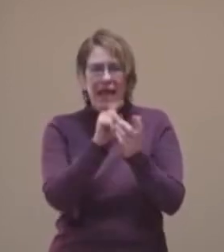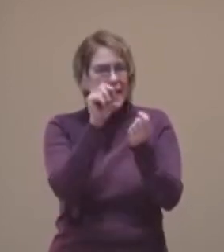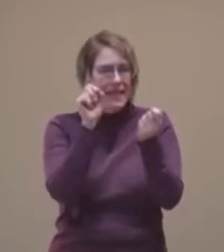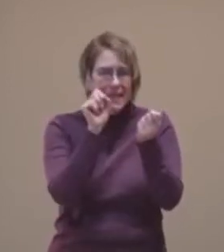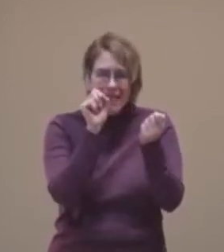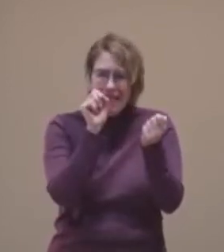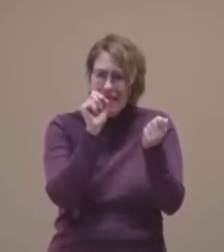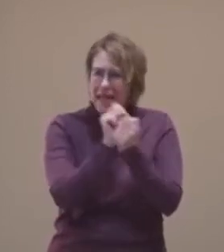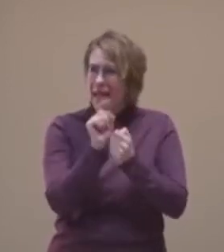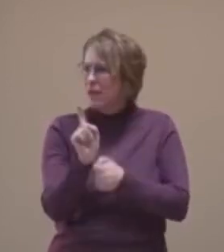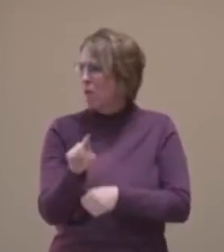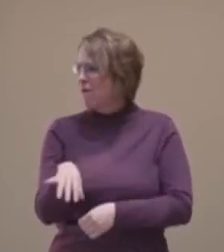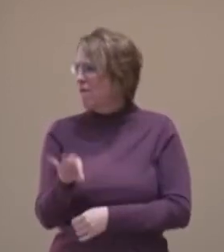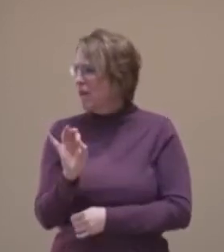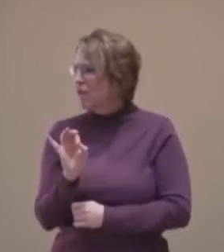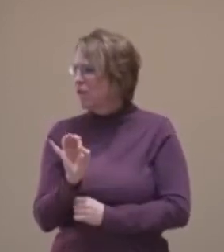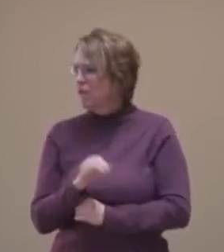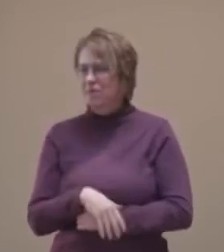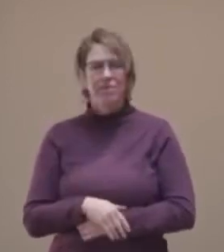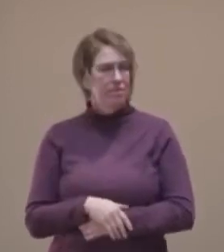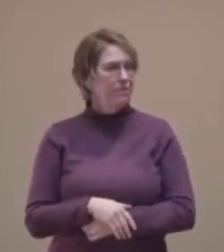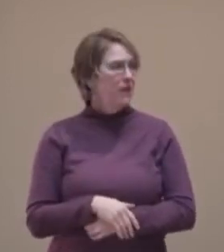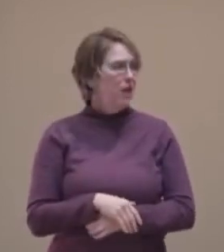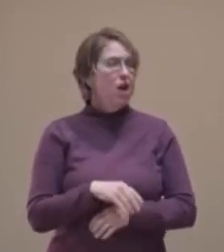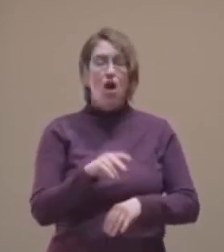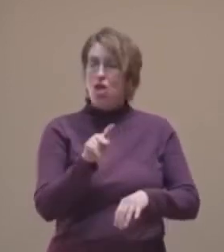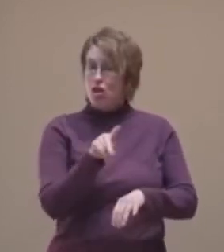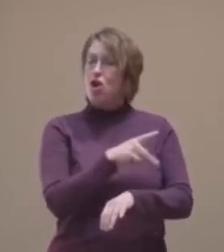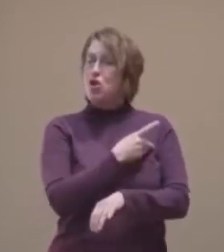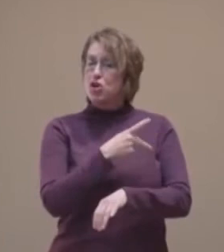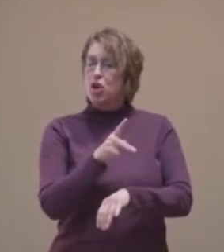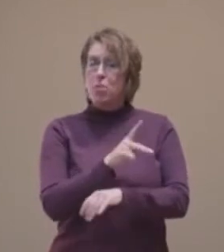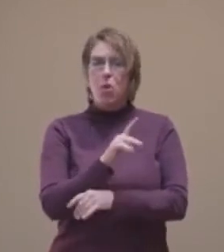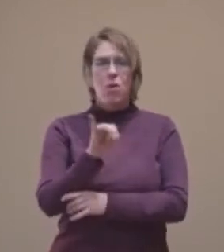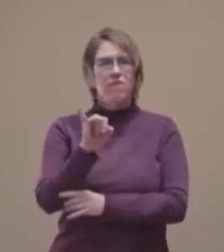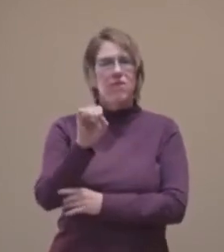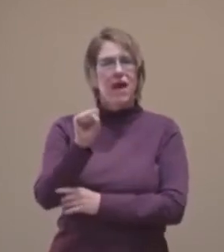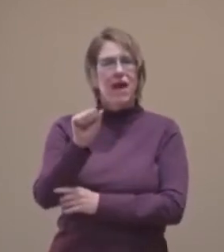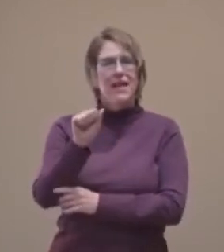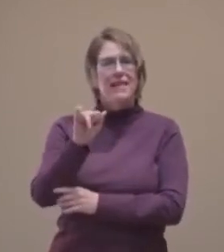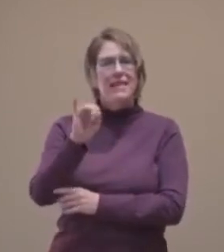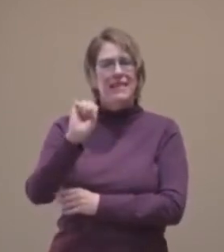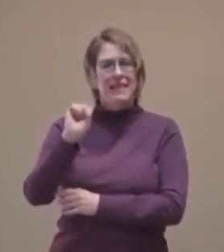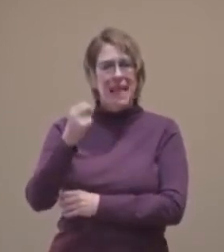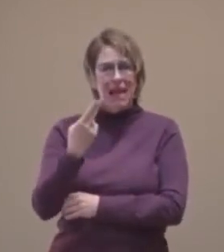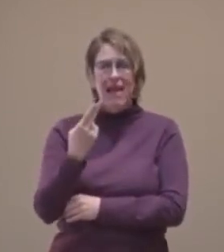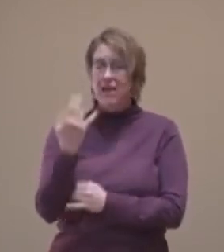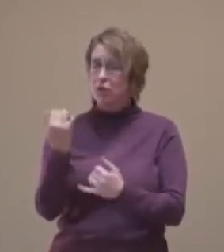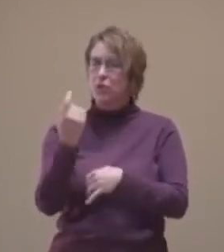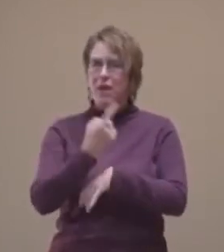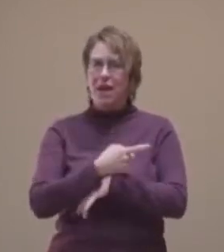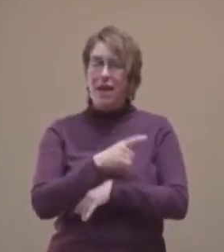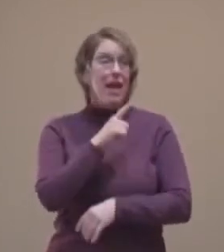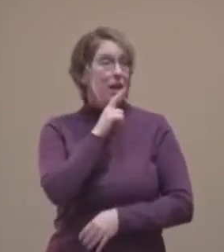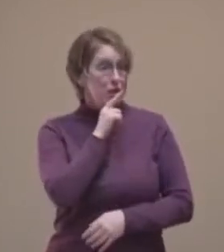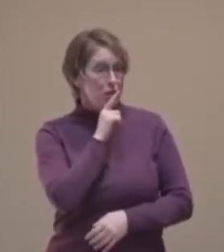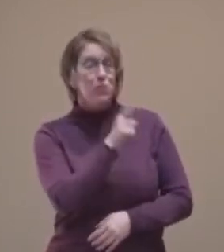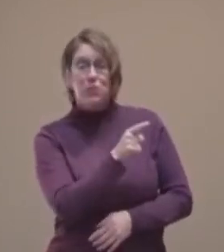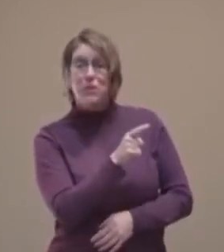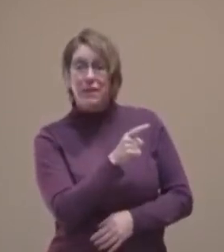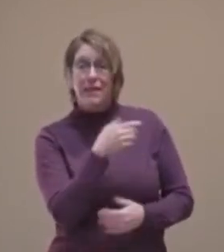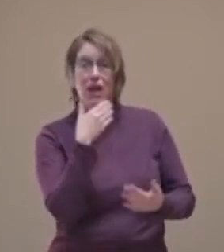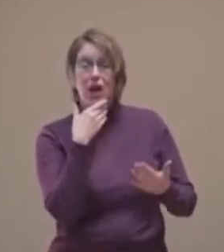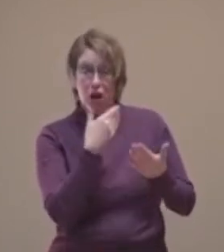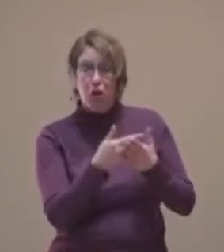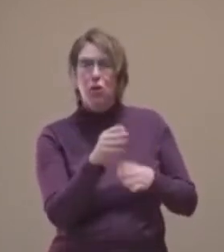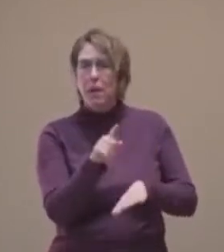We hear a poem from the book of Isaiah today, and it's such a rich poem. I really just want to commend